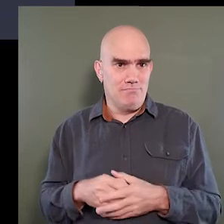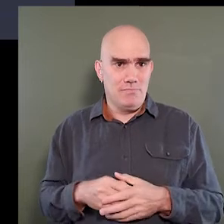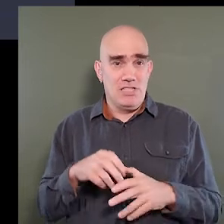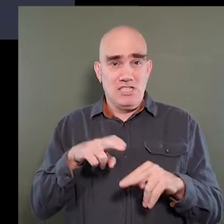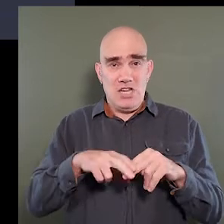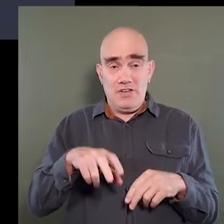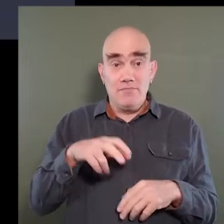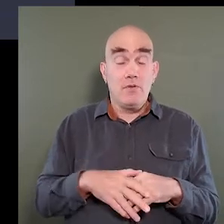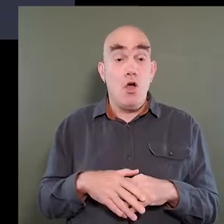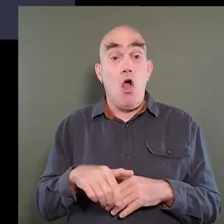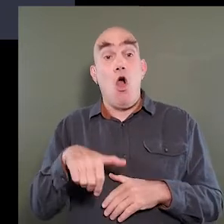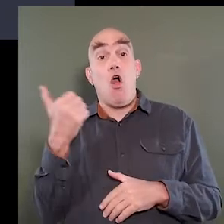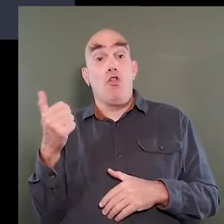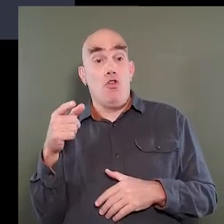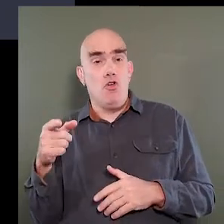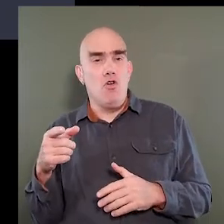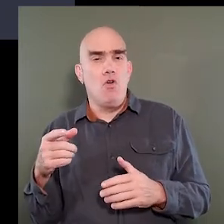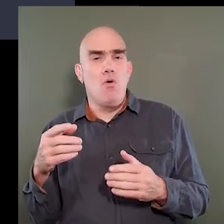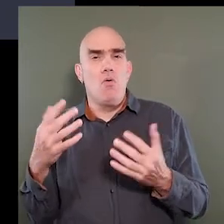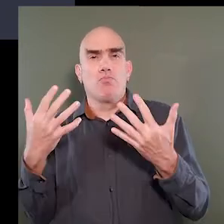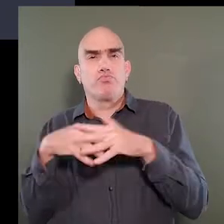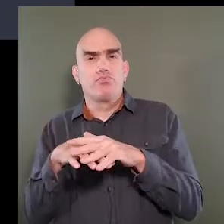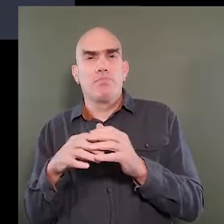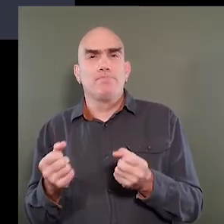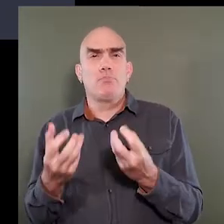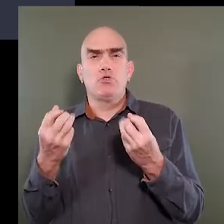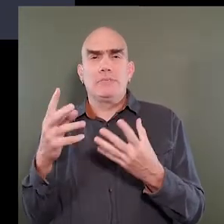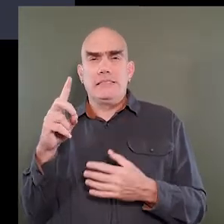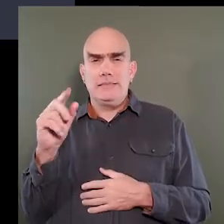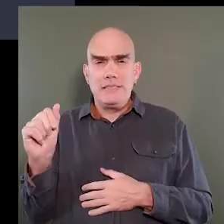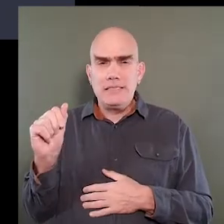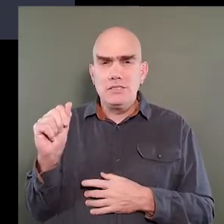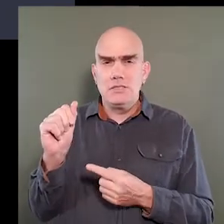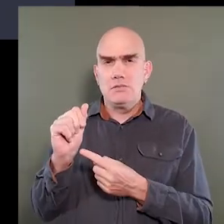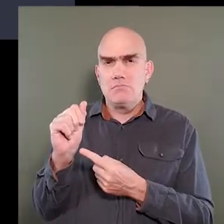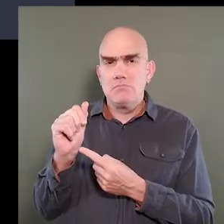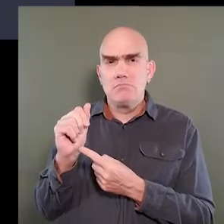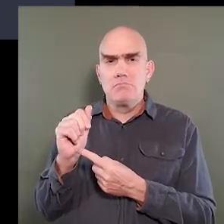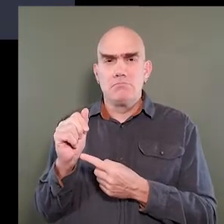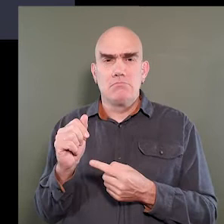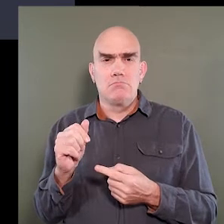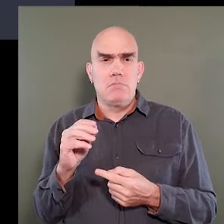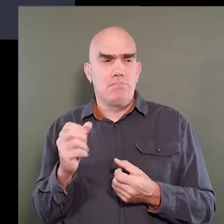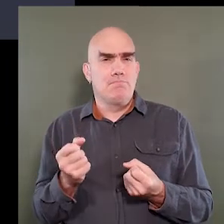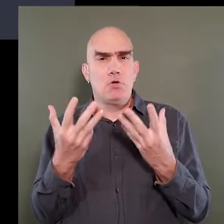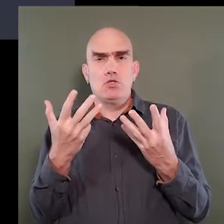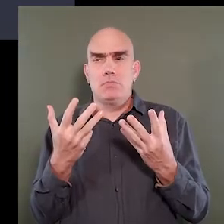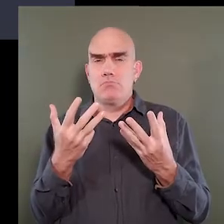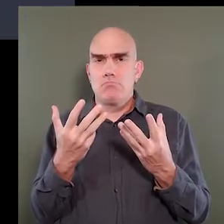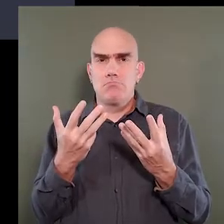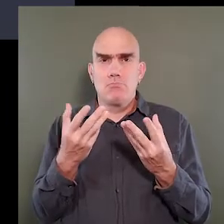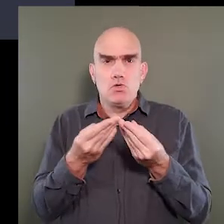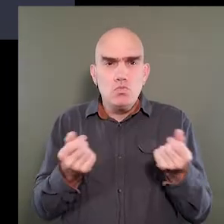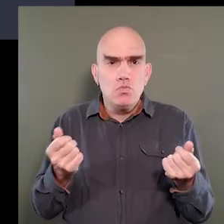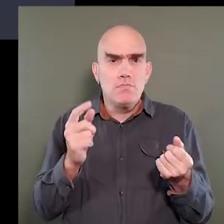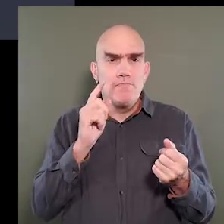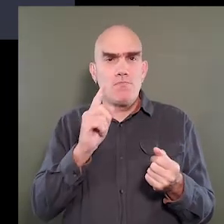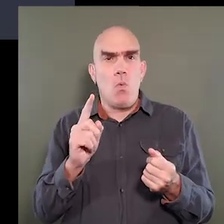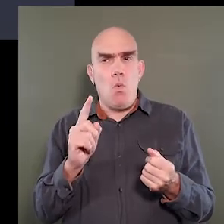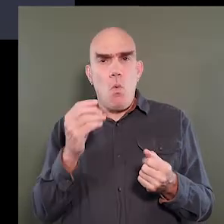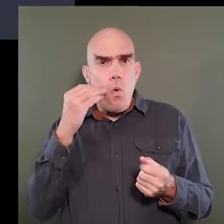lifts is another one. Other is a conglomeration of other multiple disabilities and multiple solutions